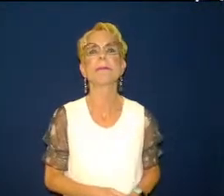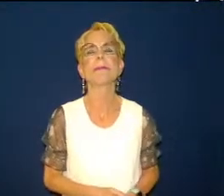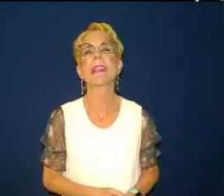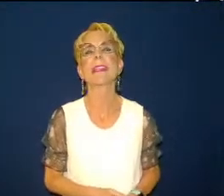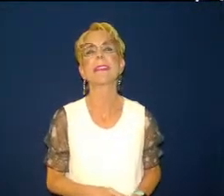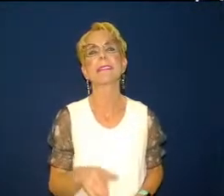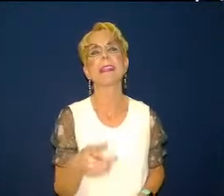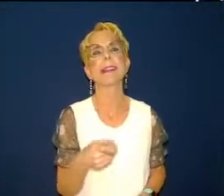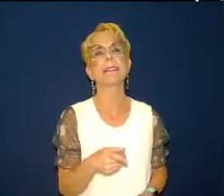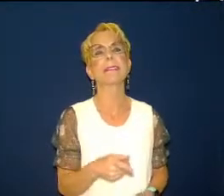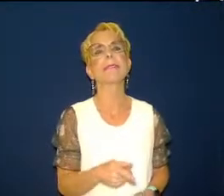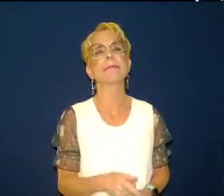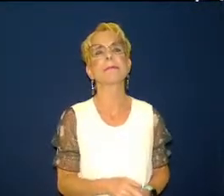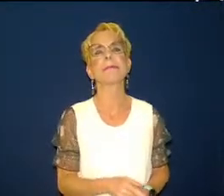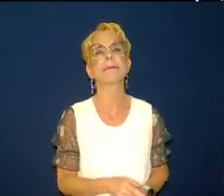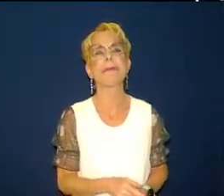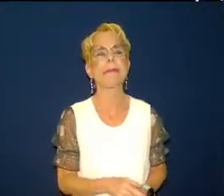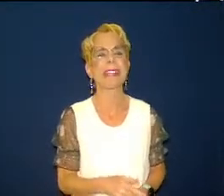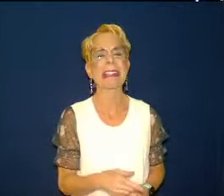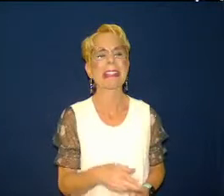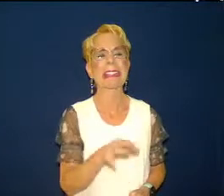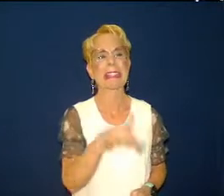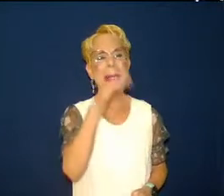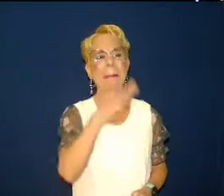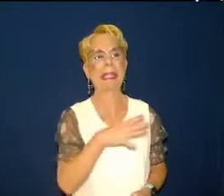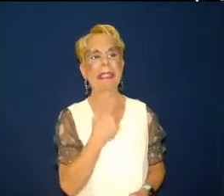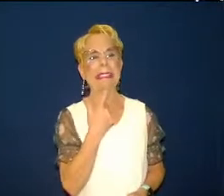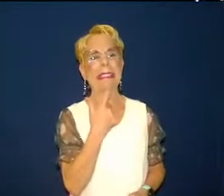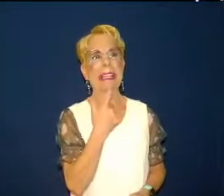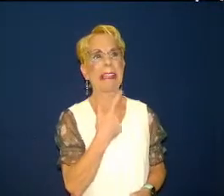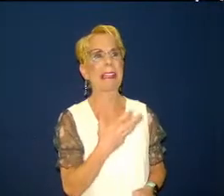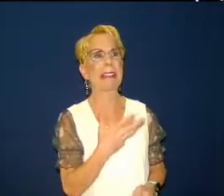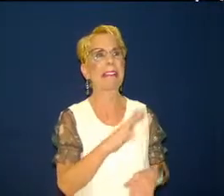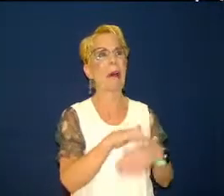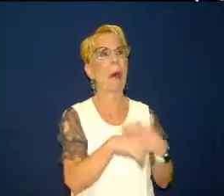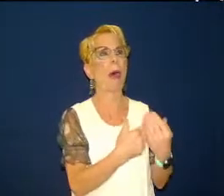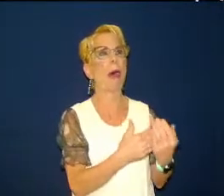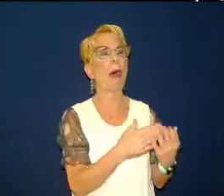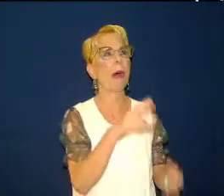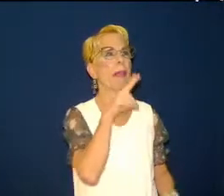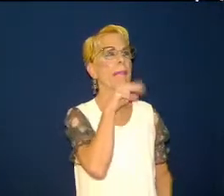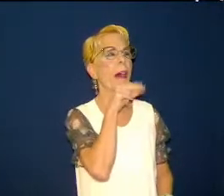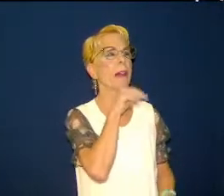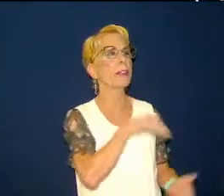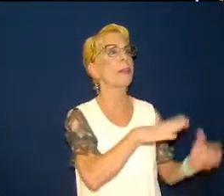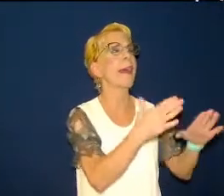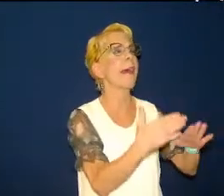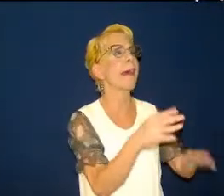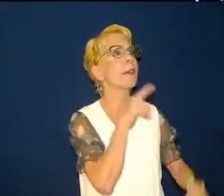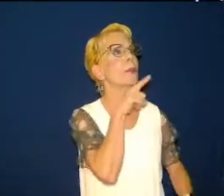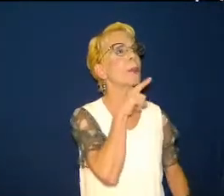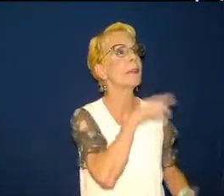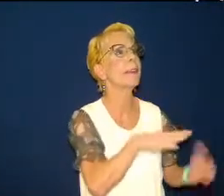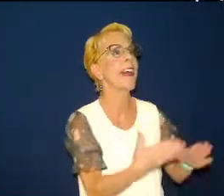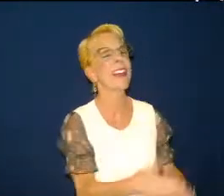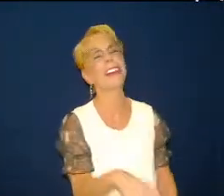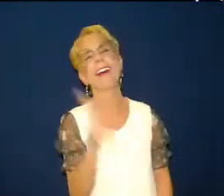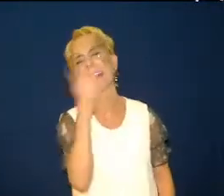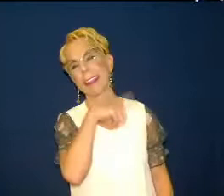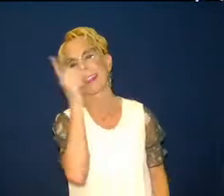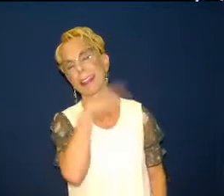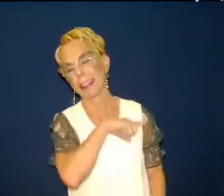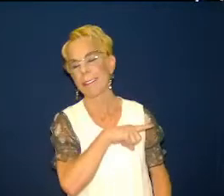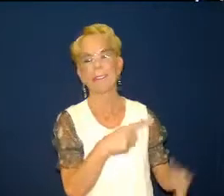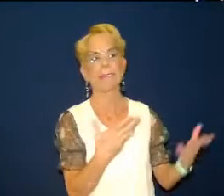ducks right there i mean his mind he shot him he was the only one that didn't realize it see see that that's he thought he was